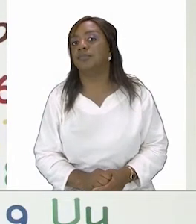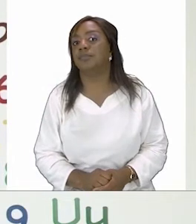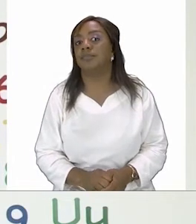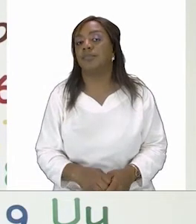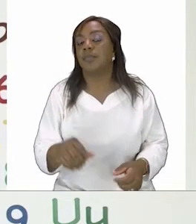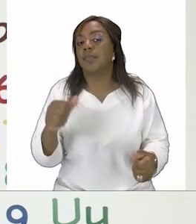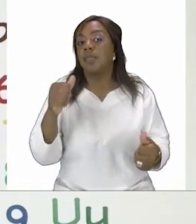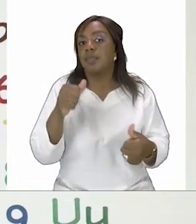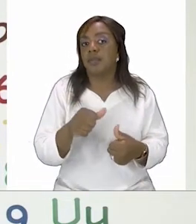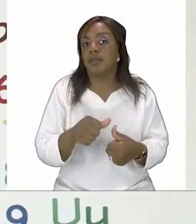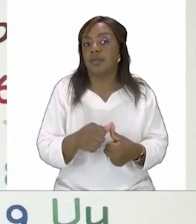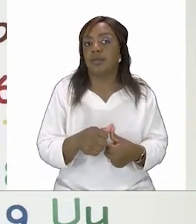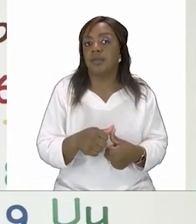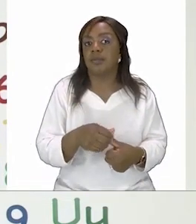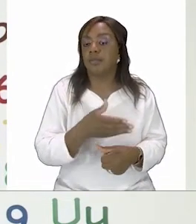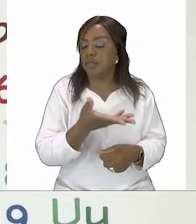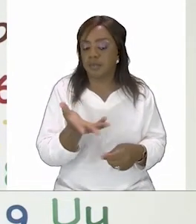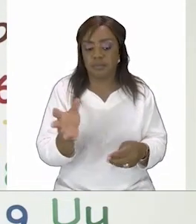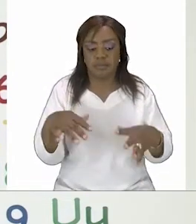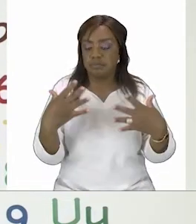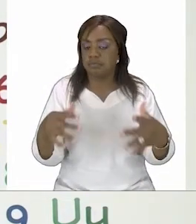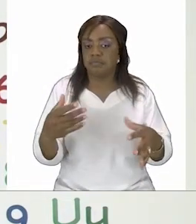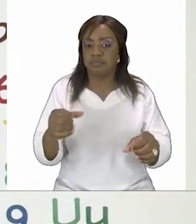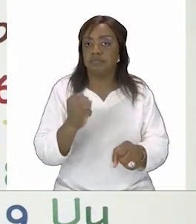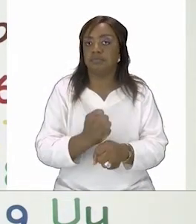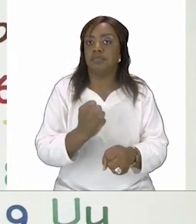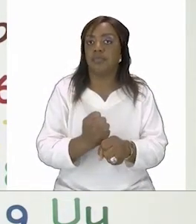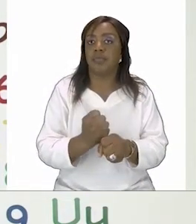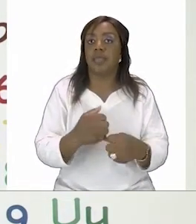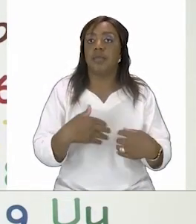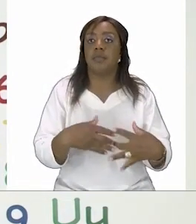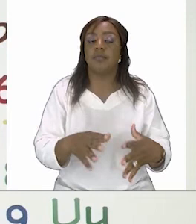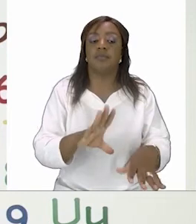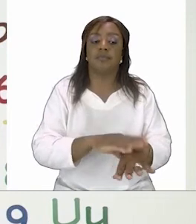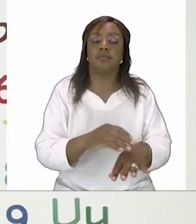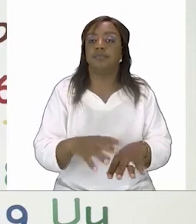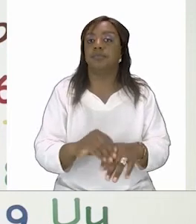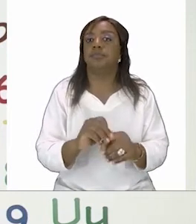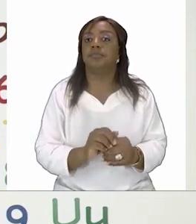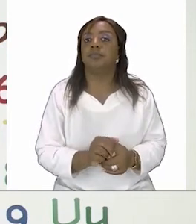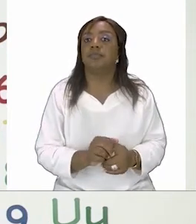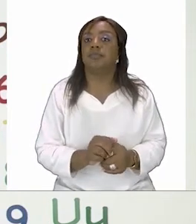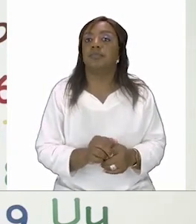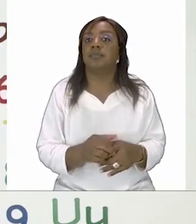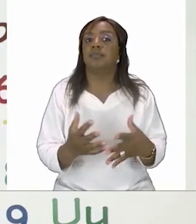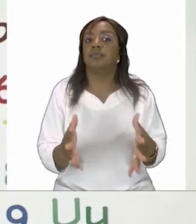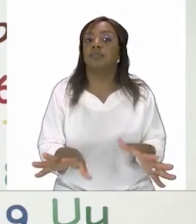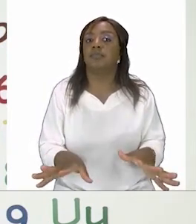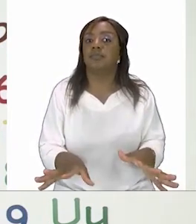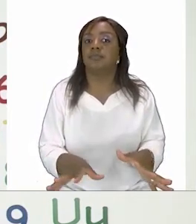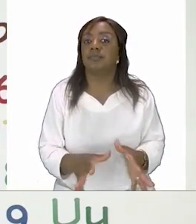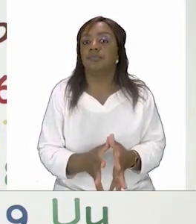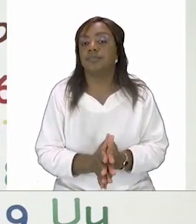sure that everything is dry including your hands before you touch it now that is now that that is